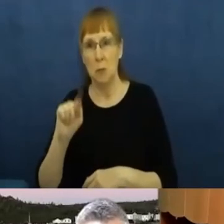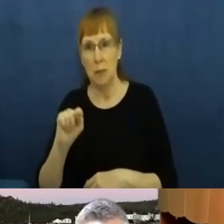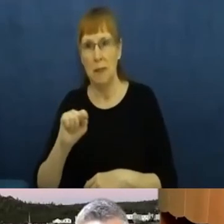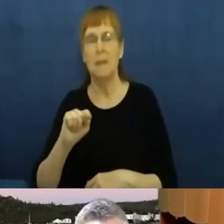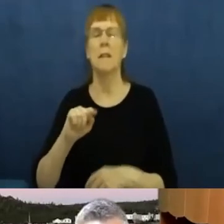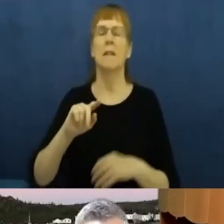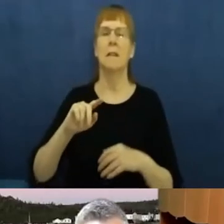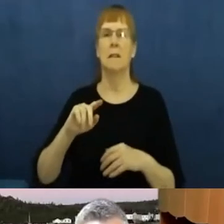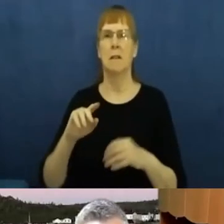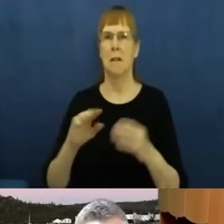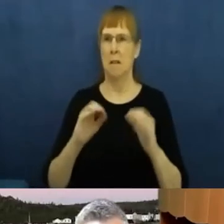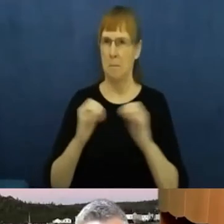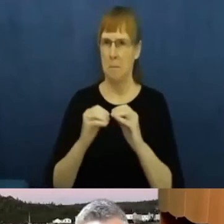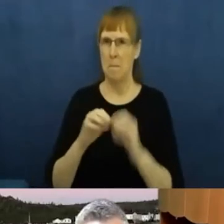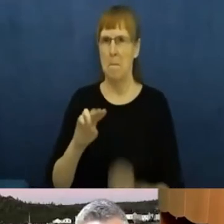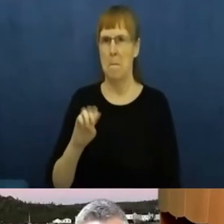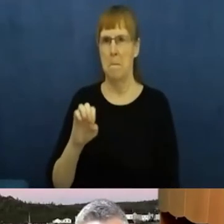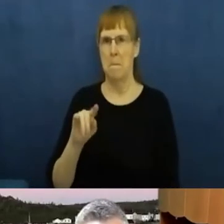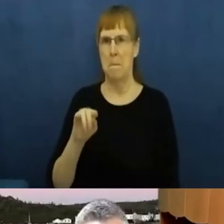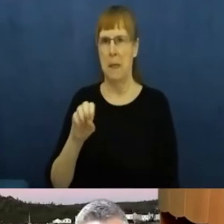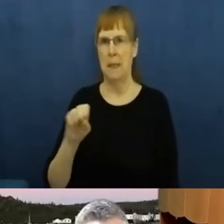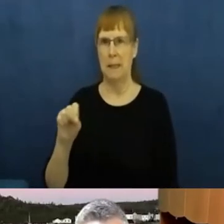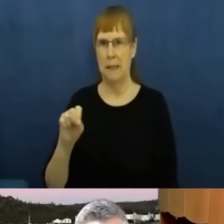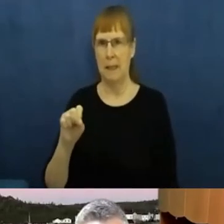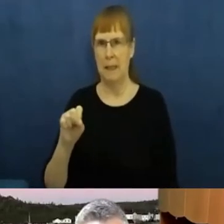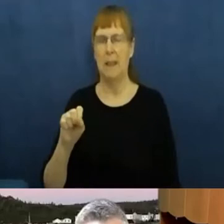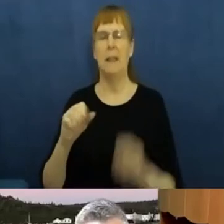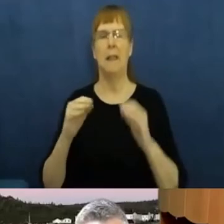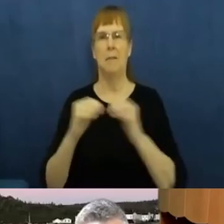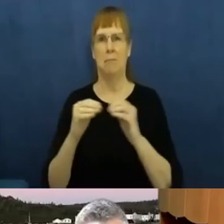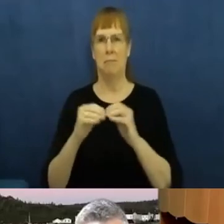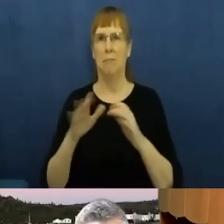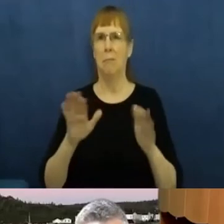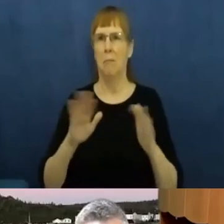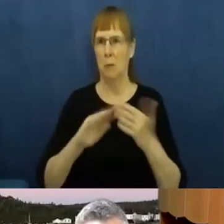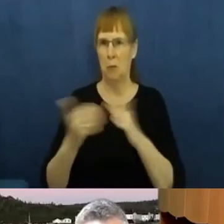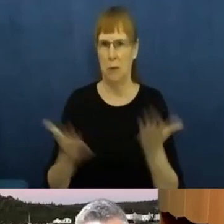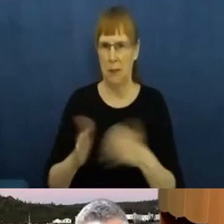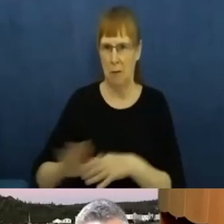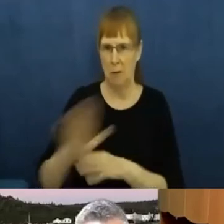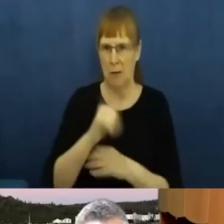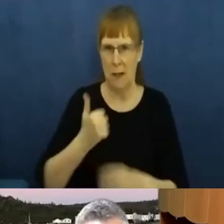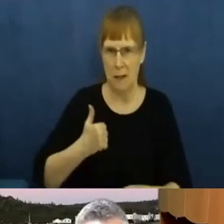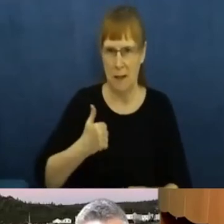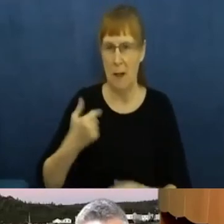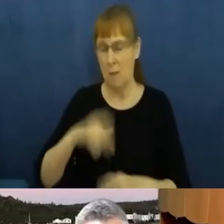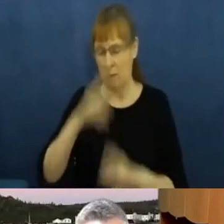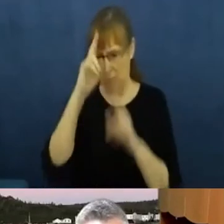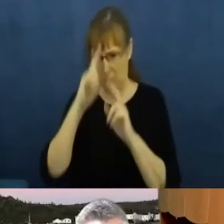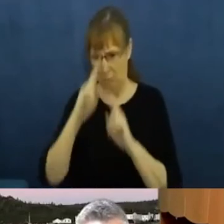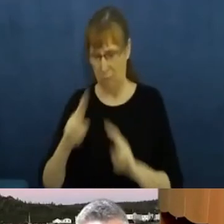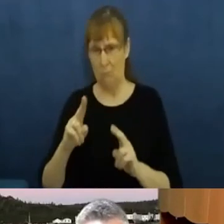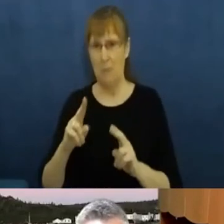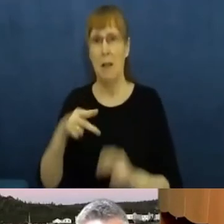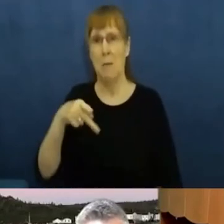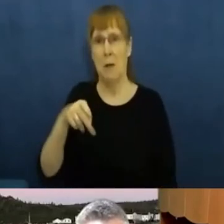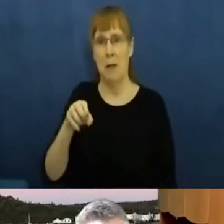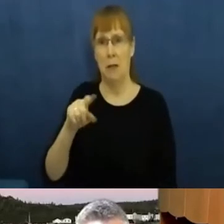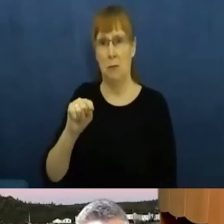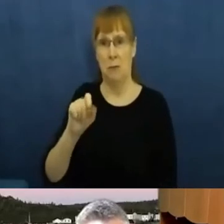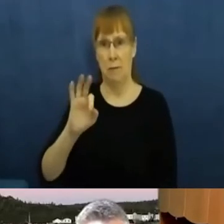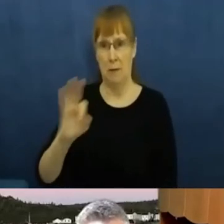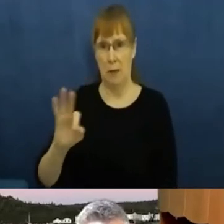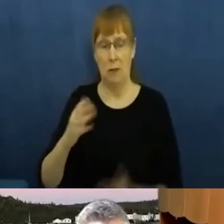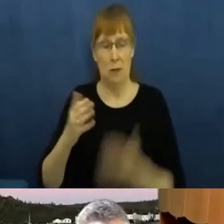territory of Mohawk, a place that serves for long time to exchange between diverse nations. I thank you very